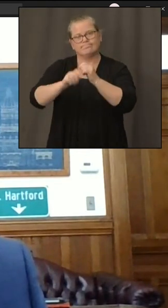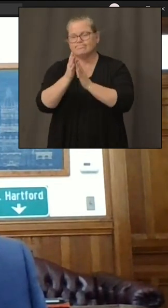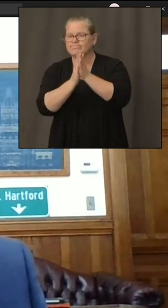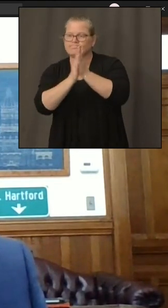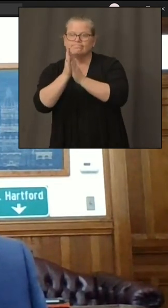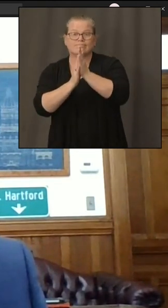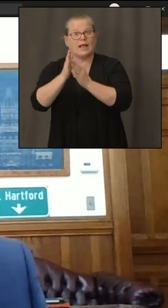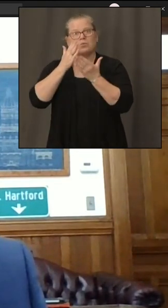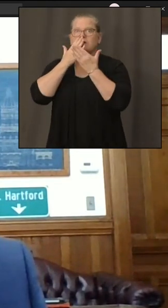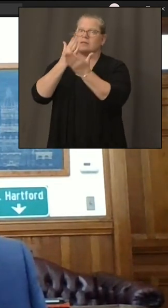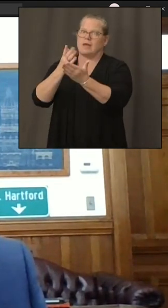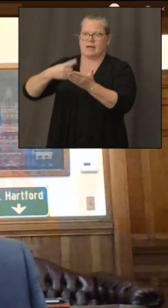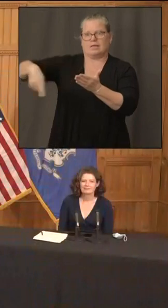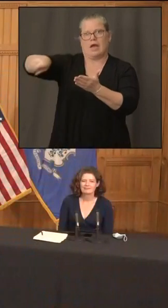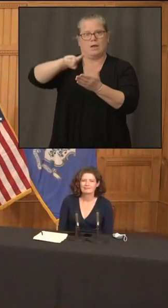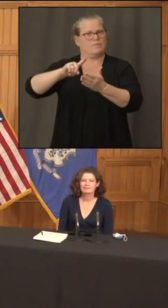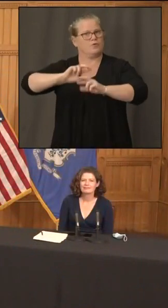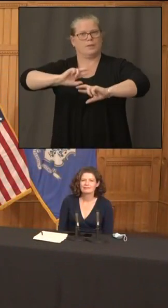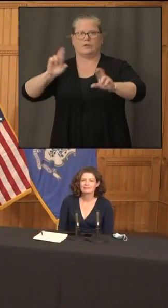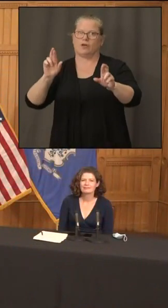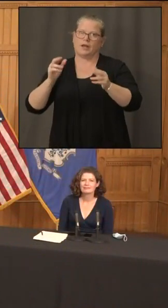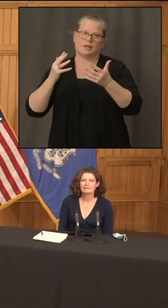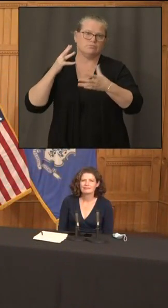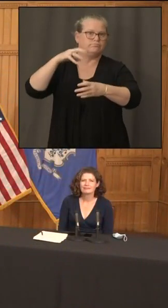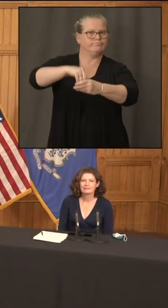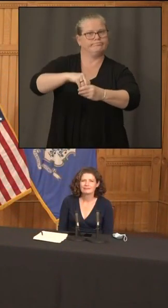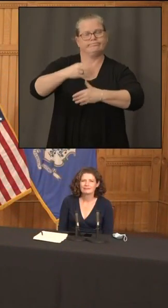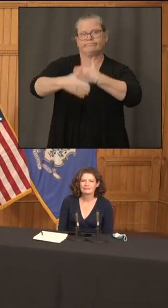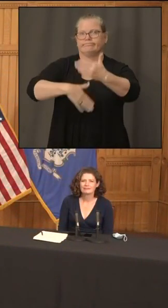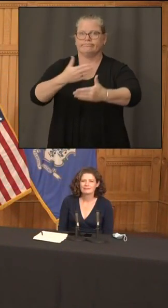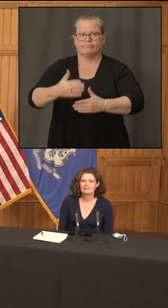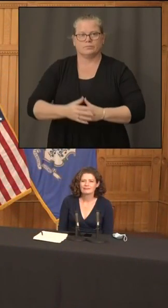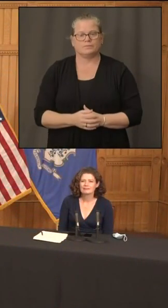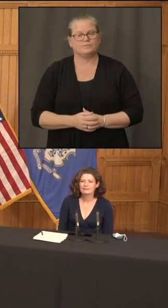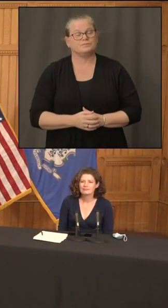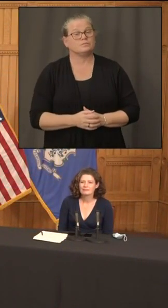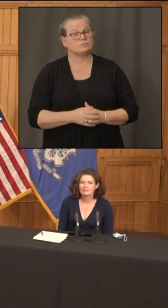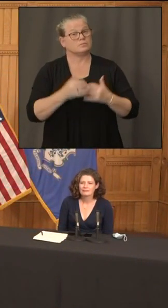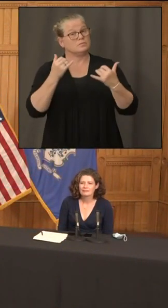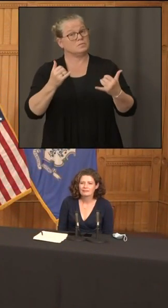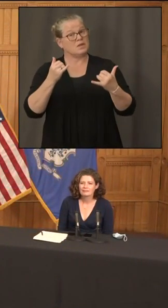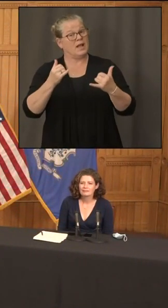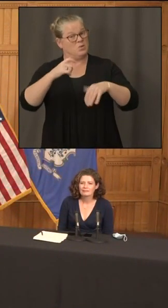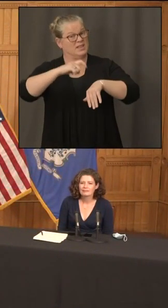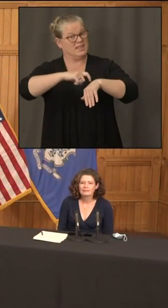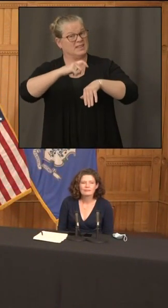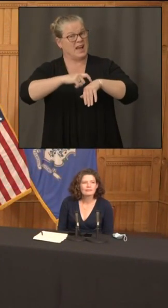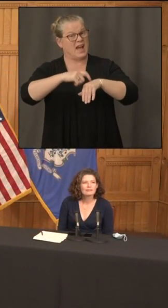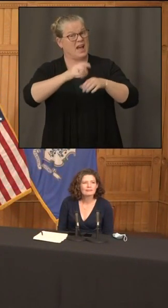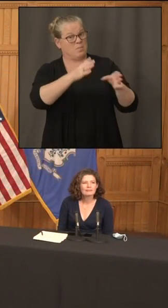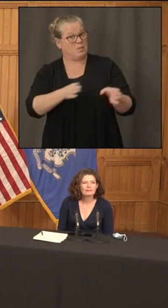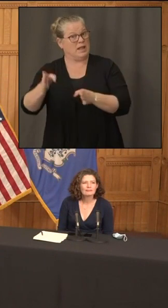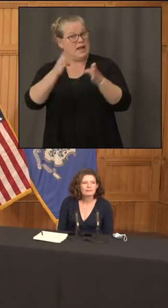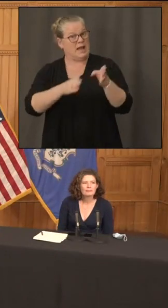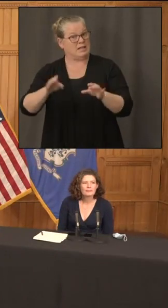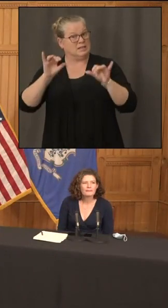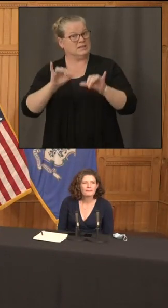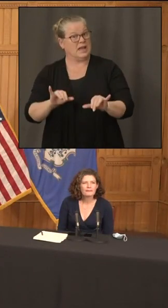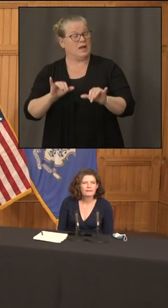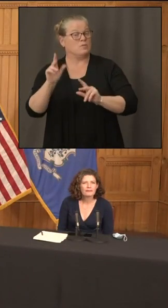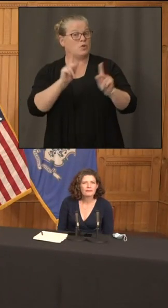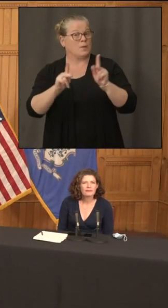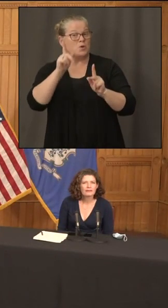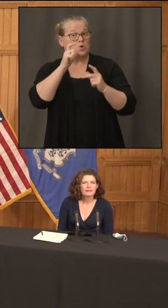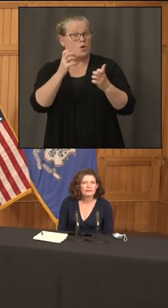and then with the extra help is the time frame still the same for some residents those that want to prepare for the